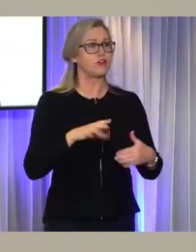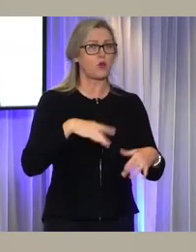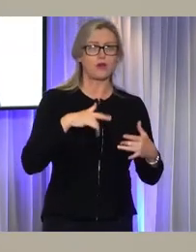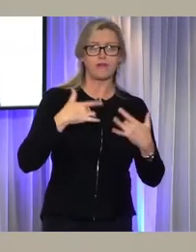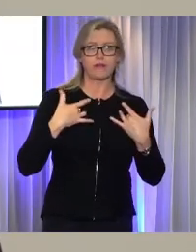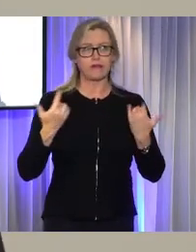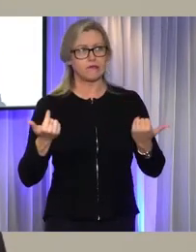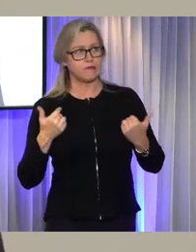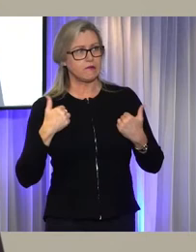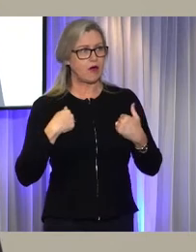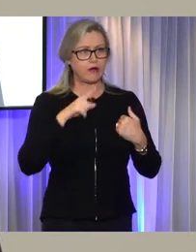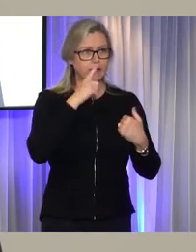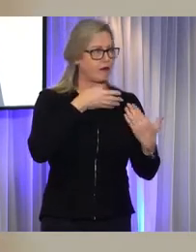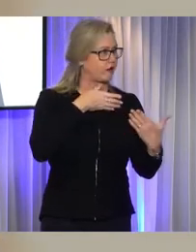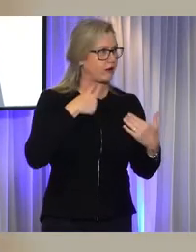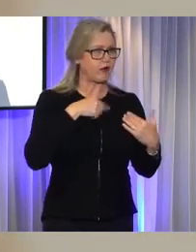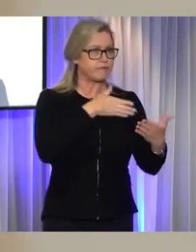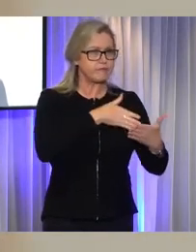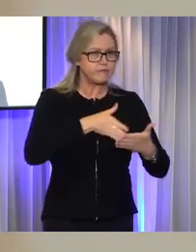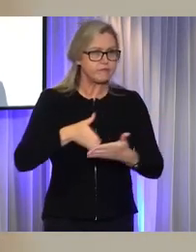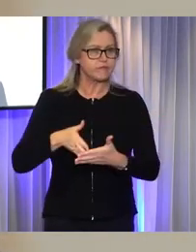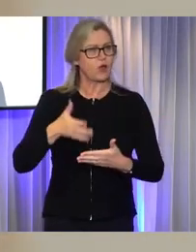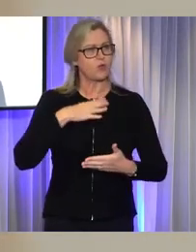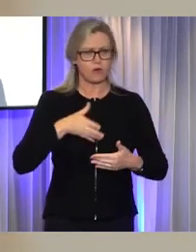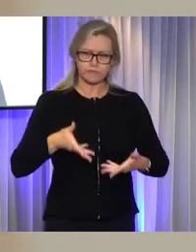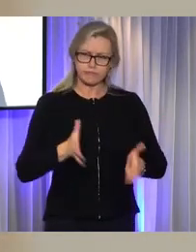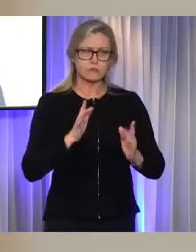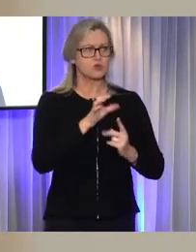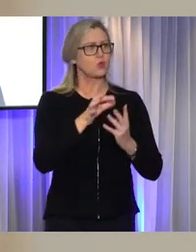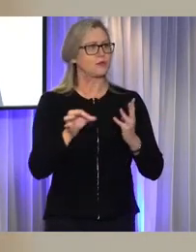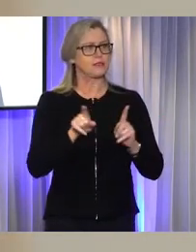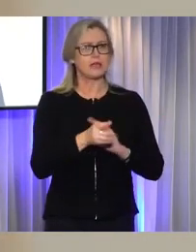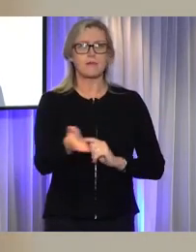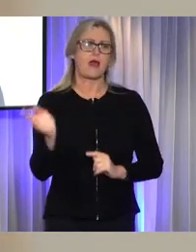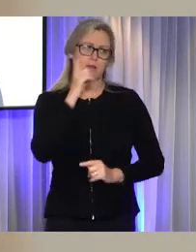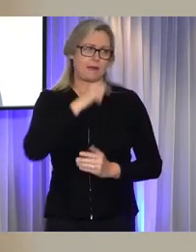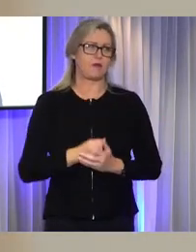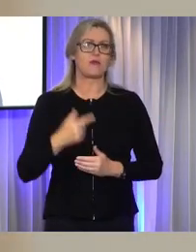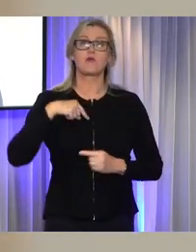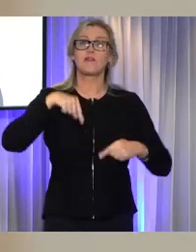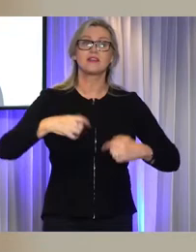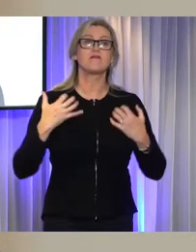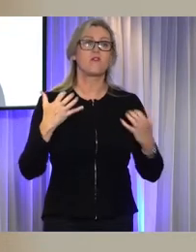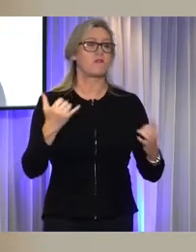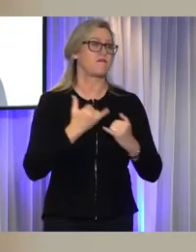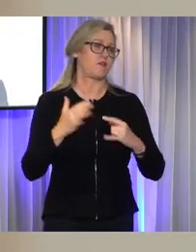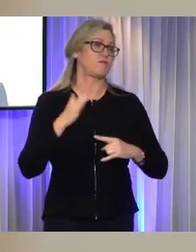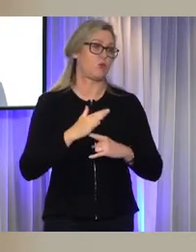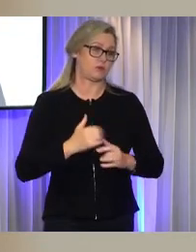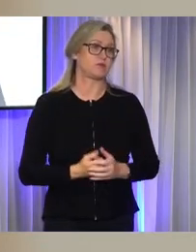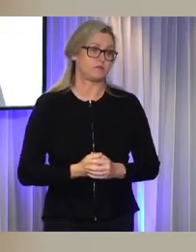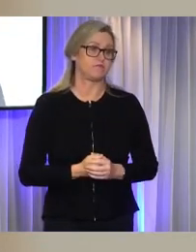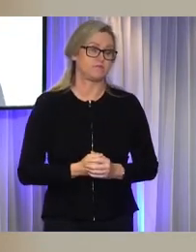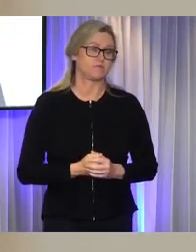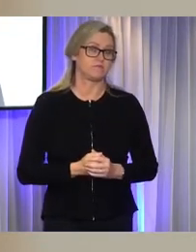but to have choices. I think this forum and other forums are such an important aspect of this as they provide